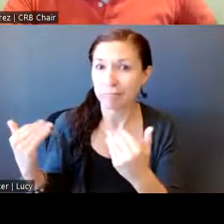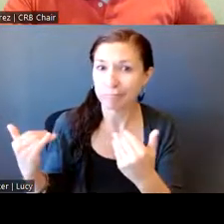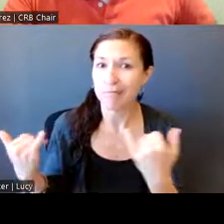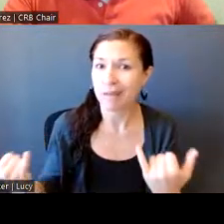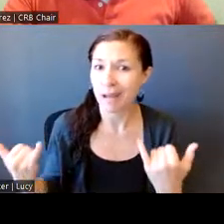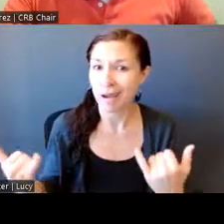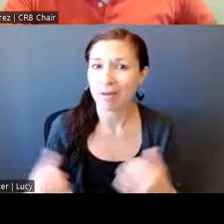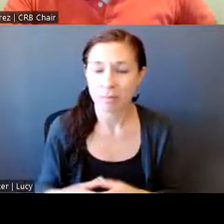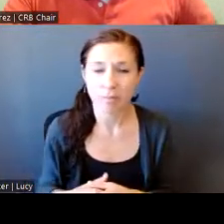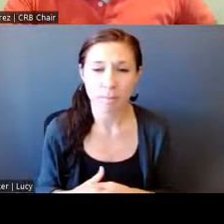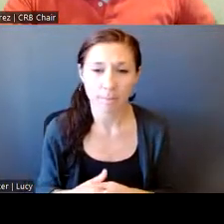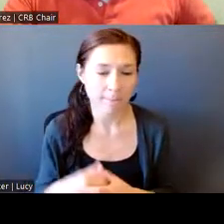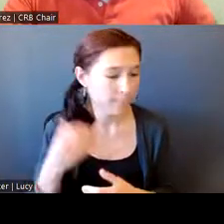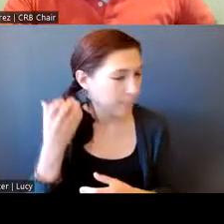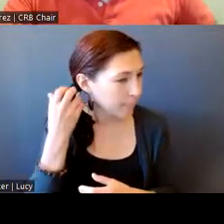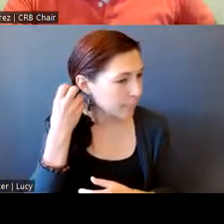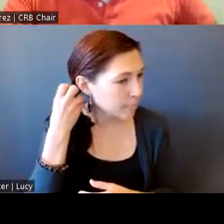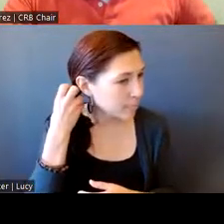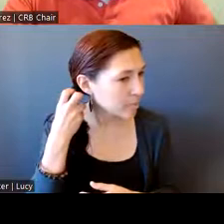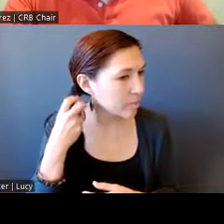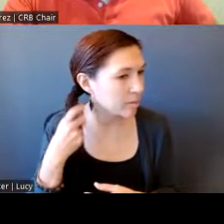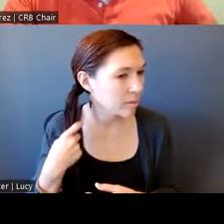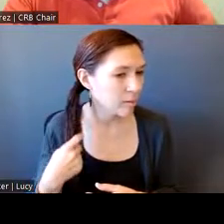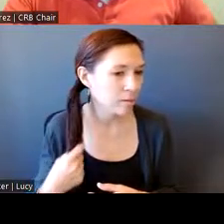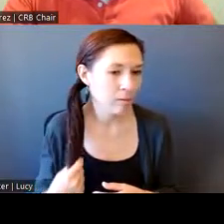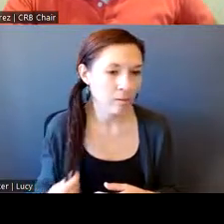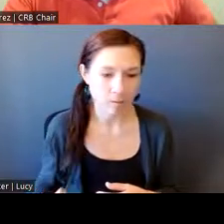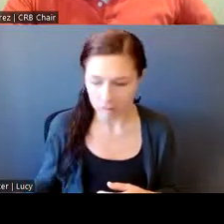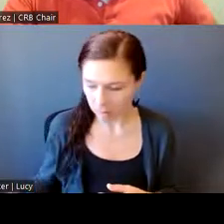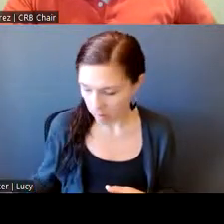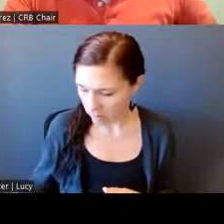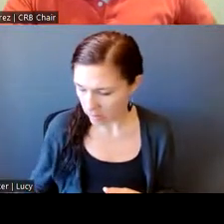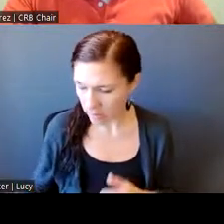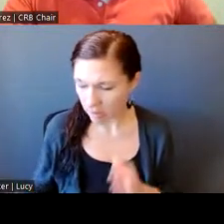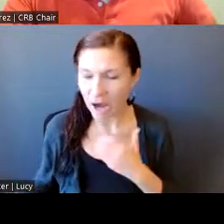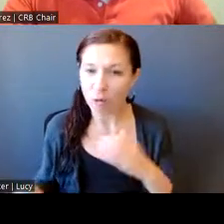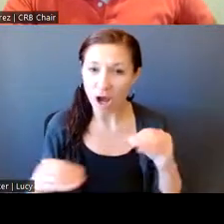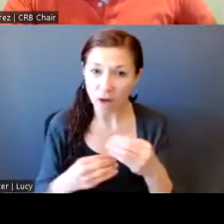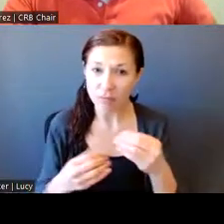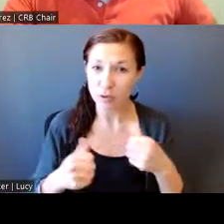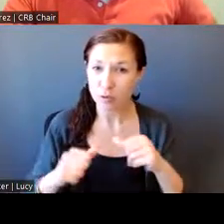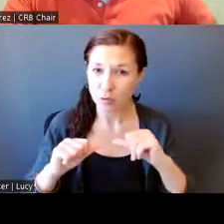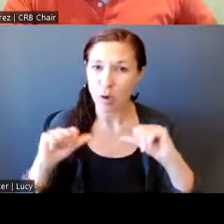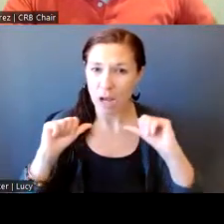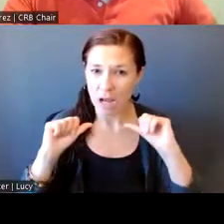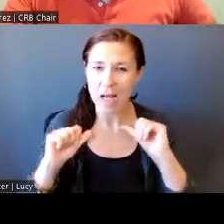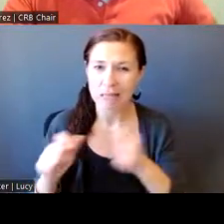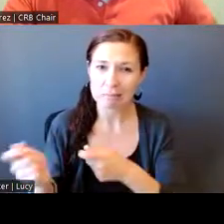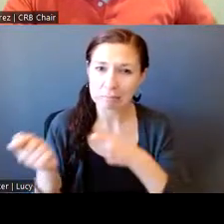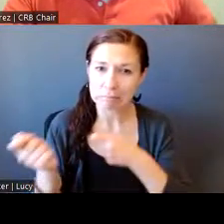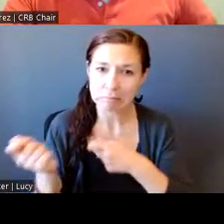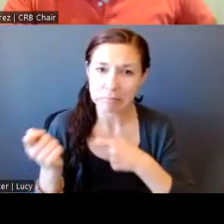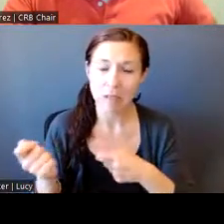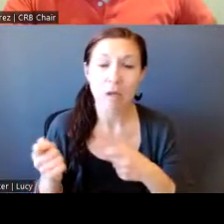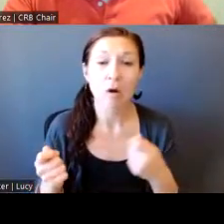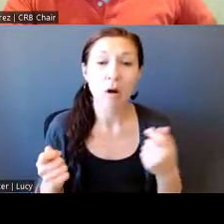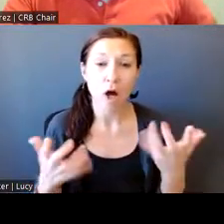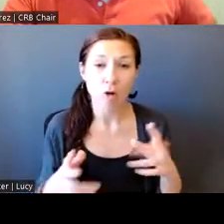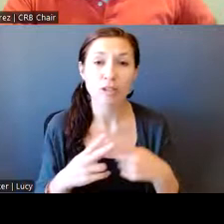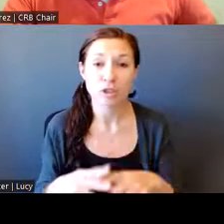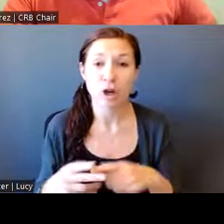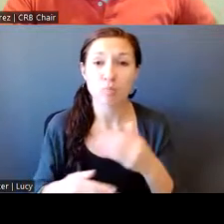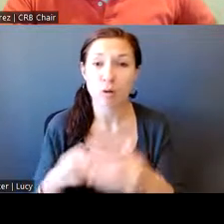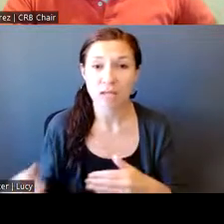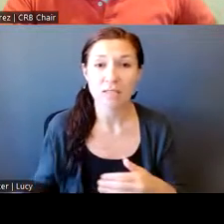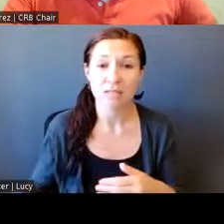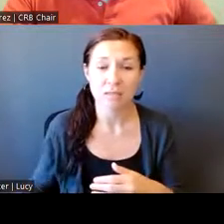So it's, those are the things that we are getting to in this office. So yes, we can do it. Um, because we did do it. We started this process at the